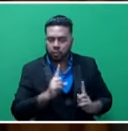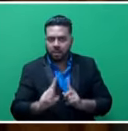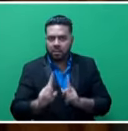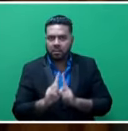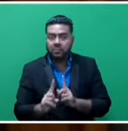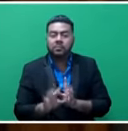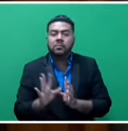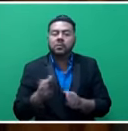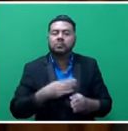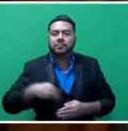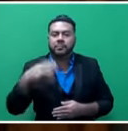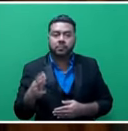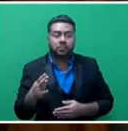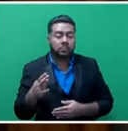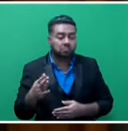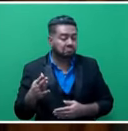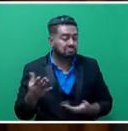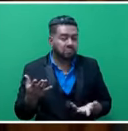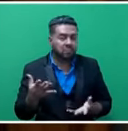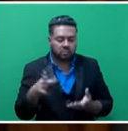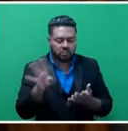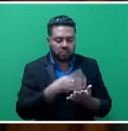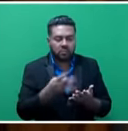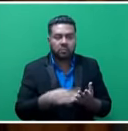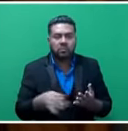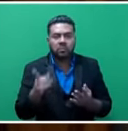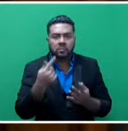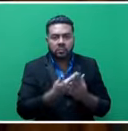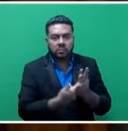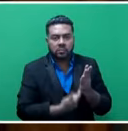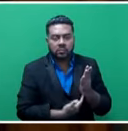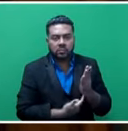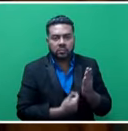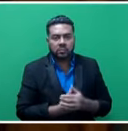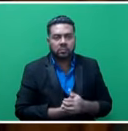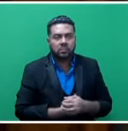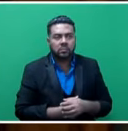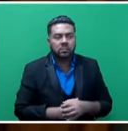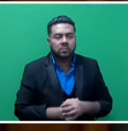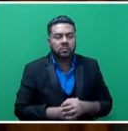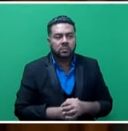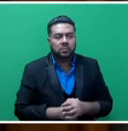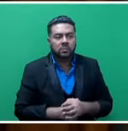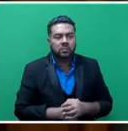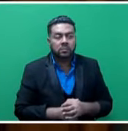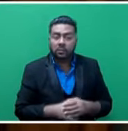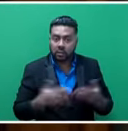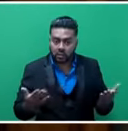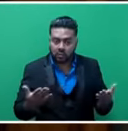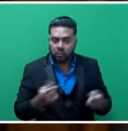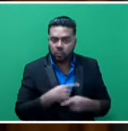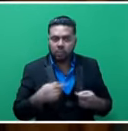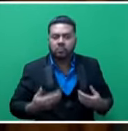also implemented a grant compliance checklist for release of grants to statutory bodies and the other organizations. Currently, we